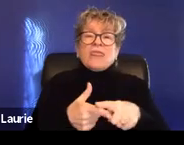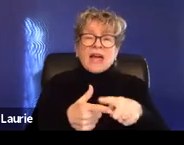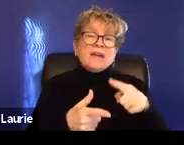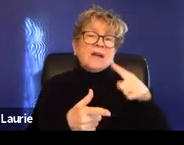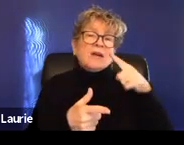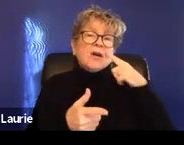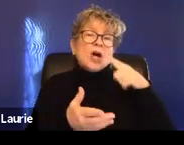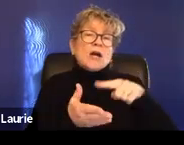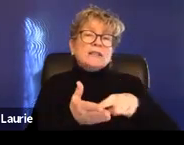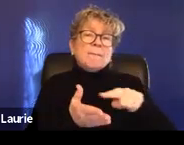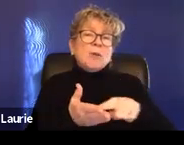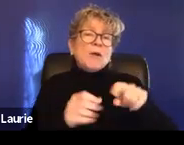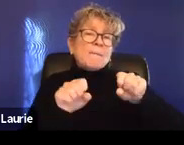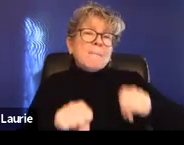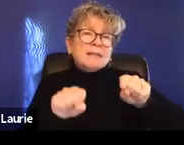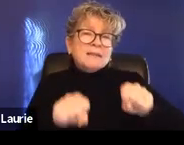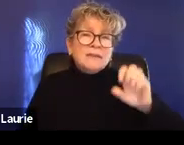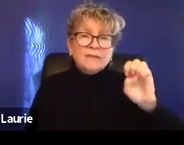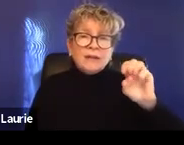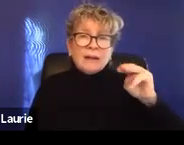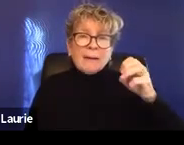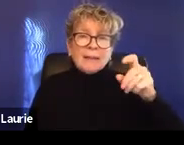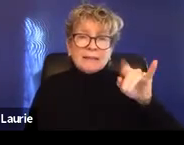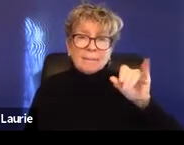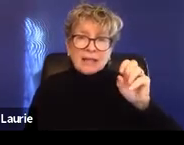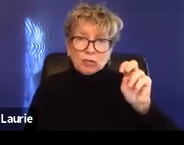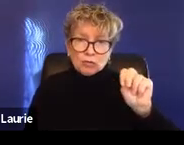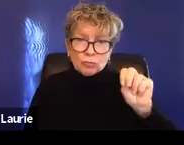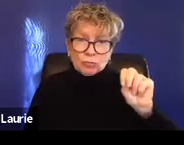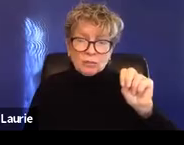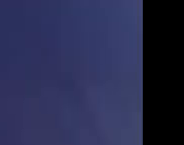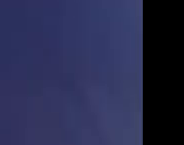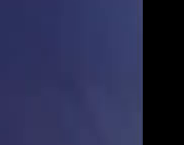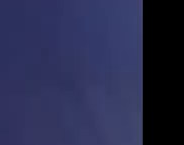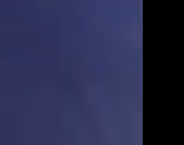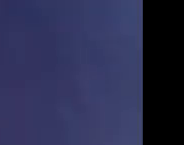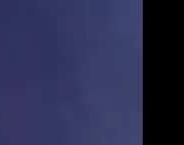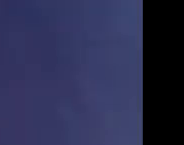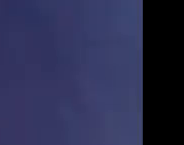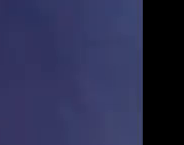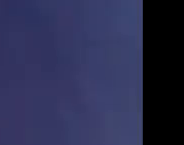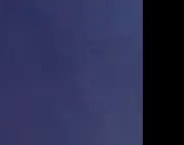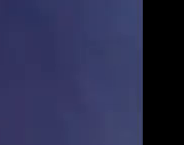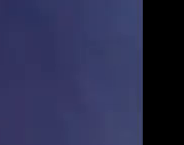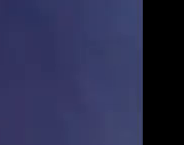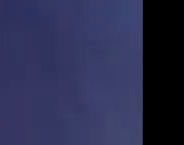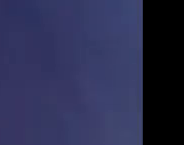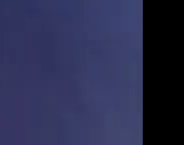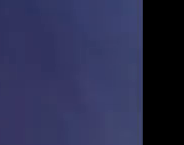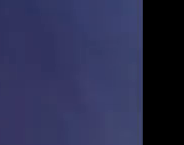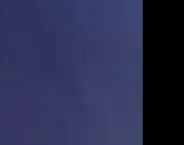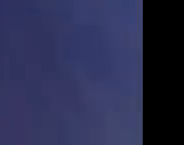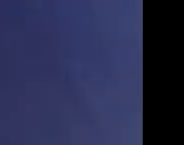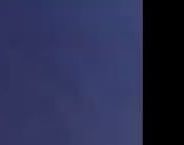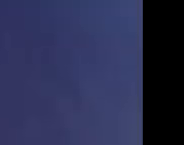child. Um, I'm going to just take a quick pause. Just ask if you could in the chat, um, oops, if